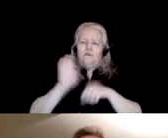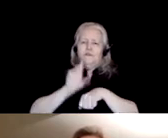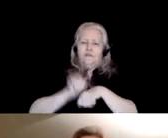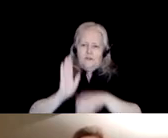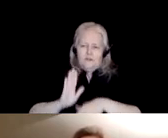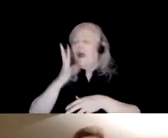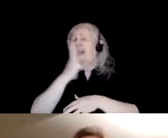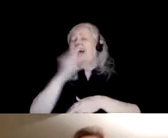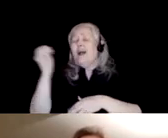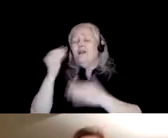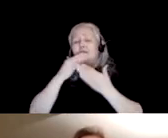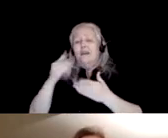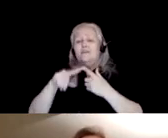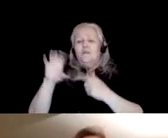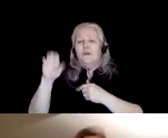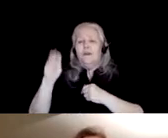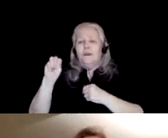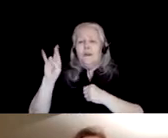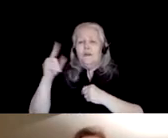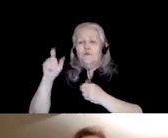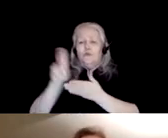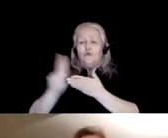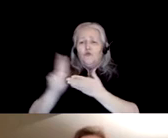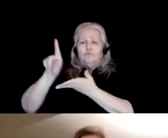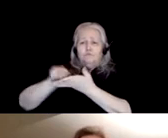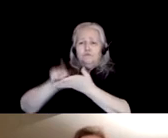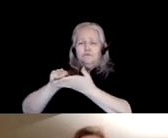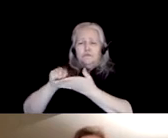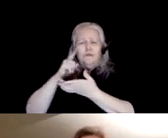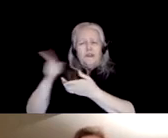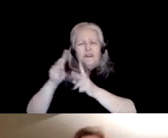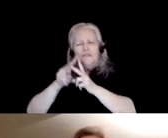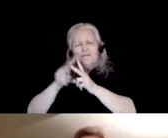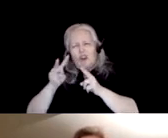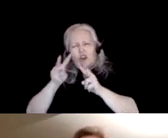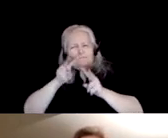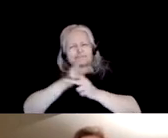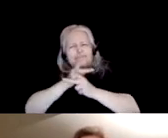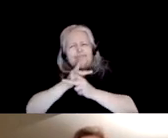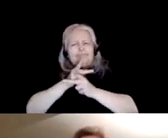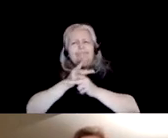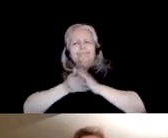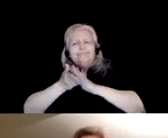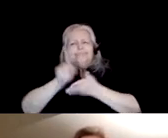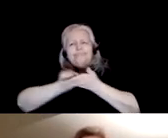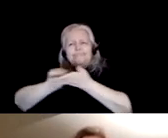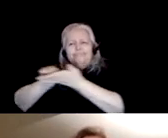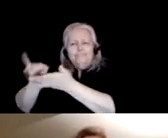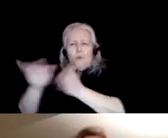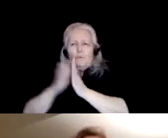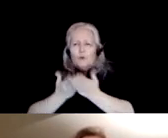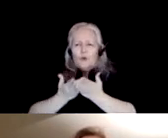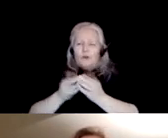to cambridge university press for their extremely attentive and detailed production of the book i'm